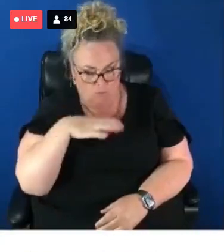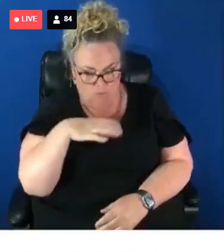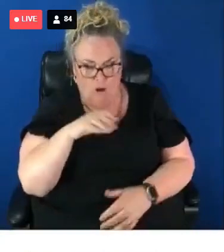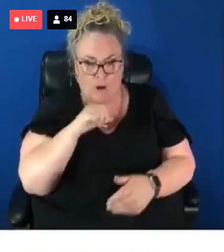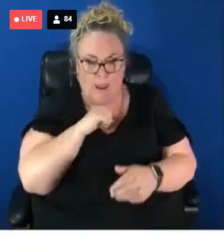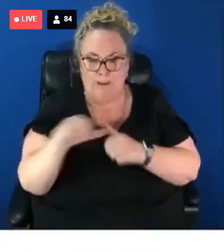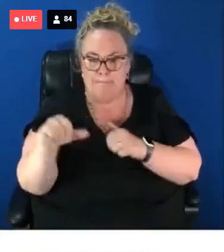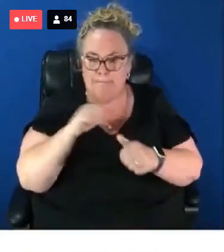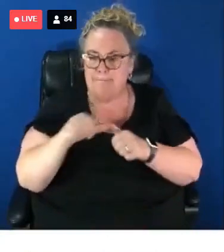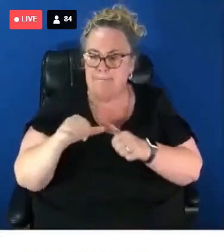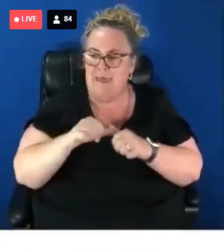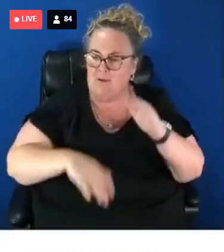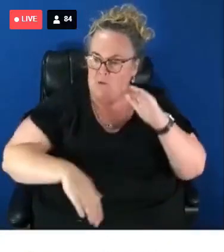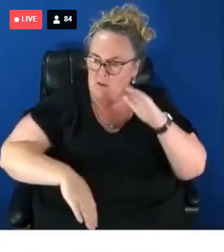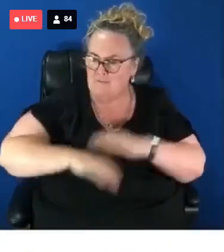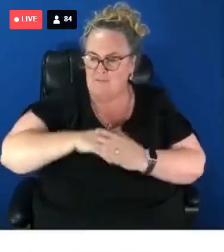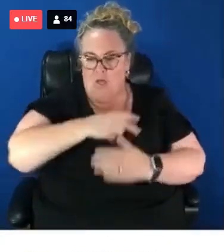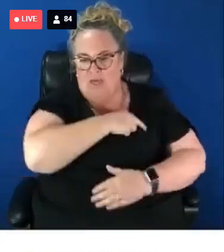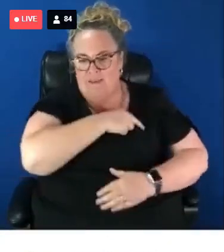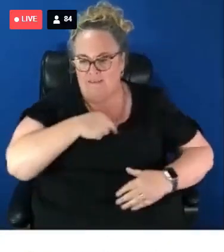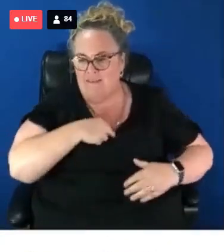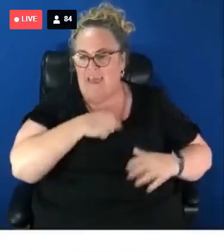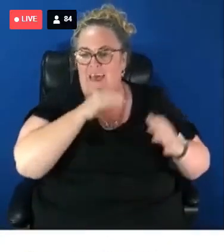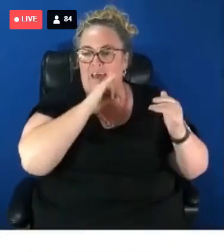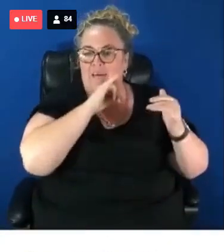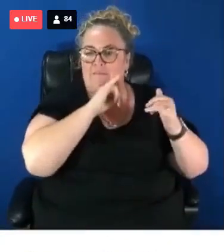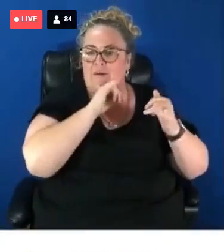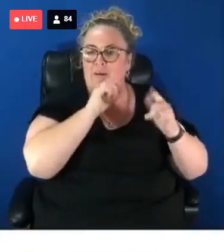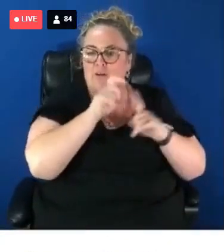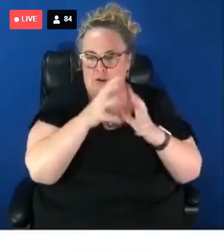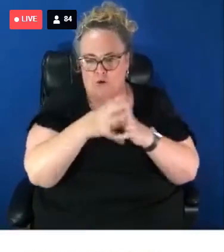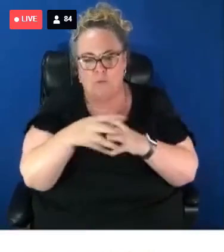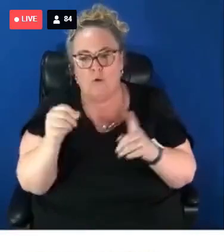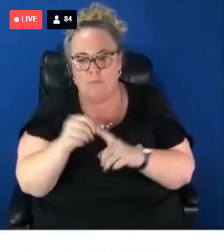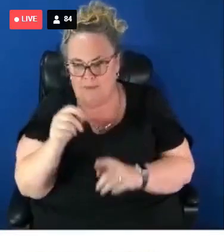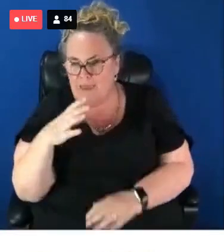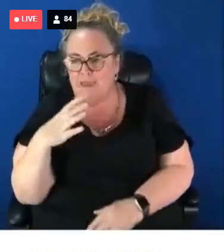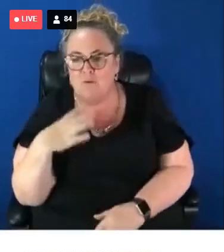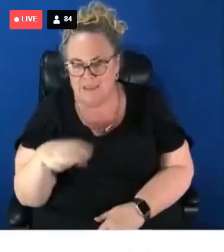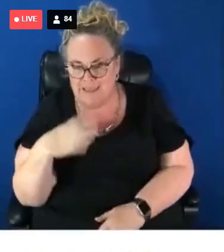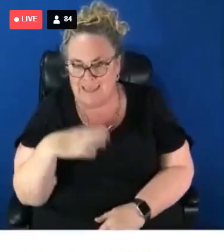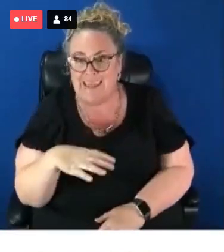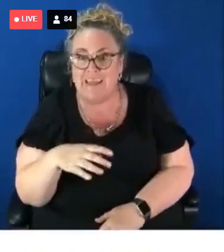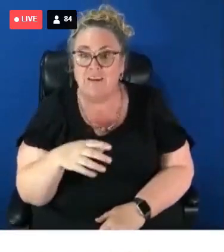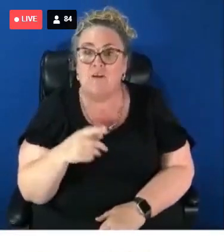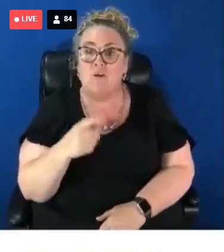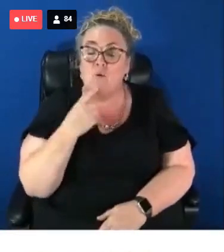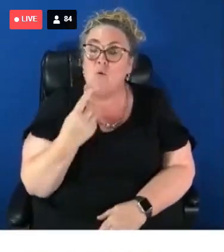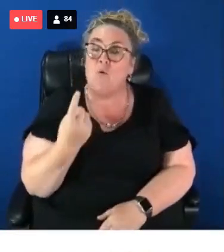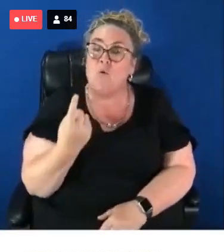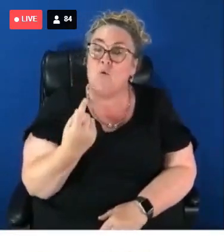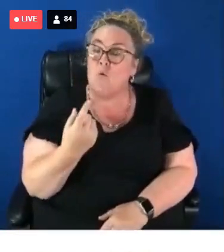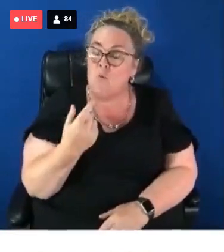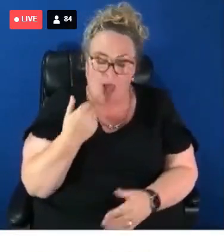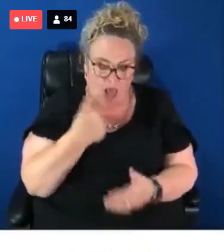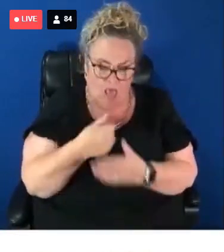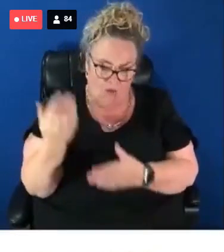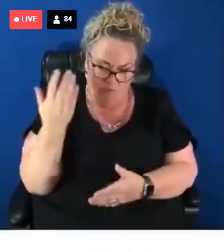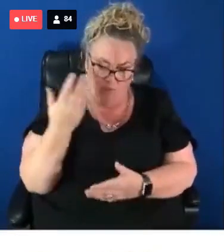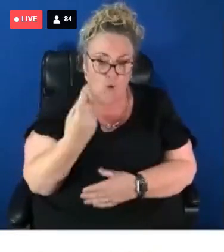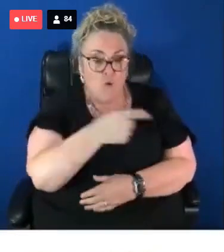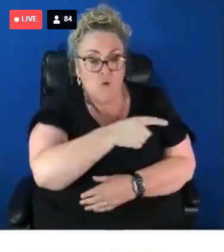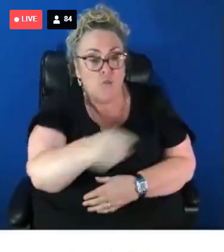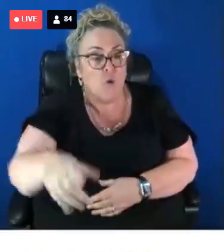Social Security system. It's always been at the forefront of demanding that those who absolutely need our support,